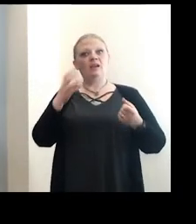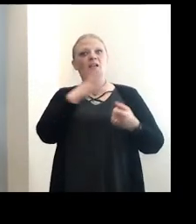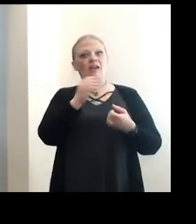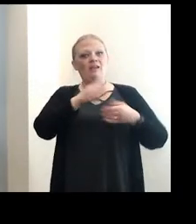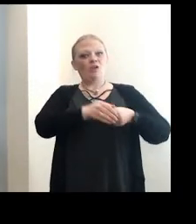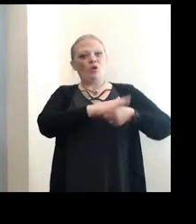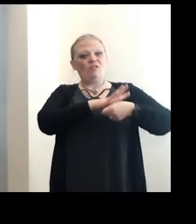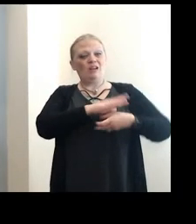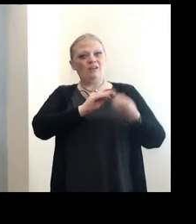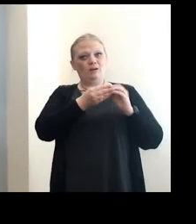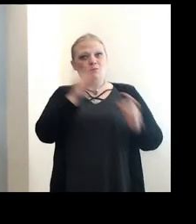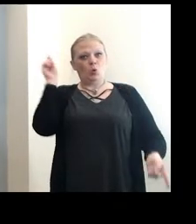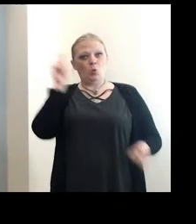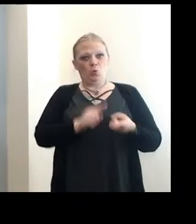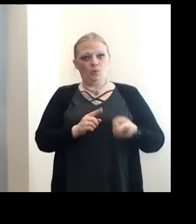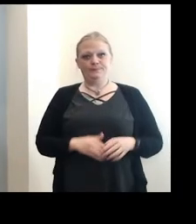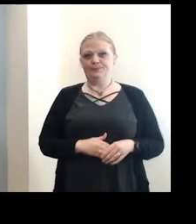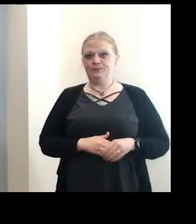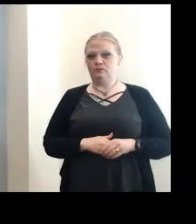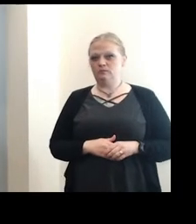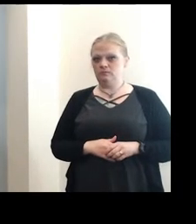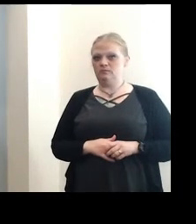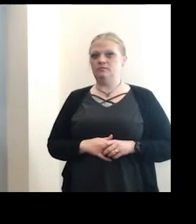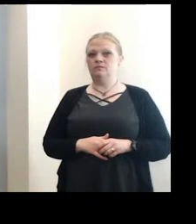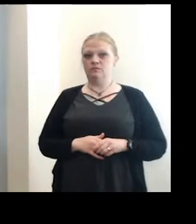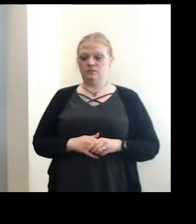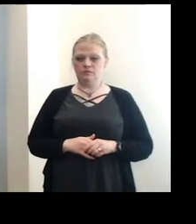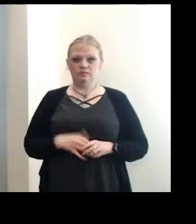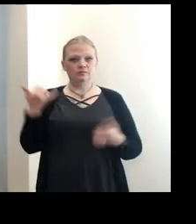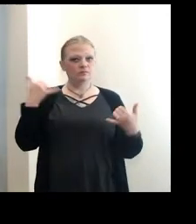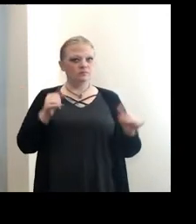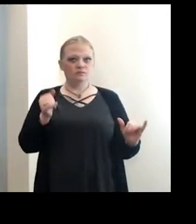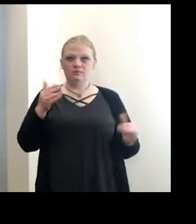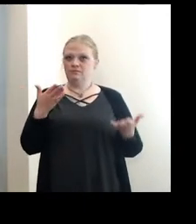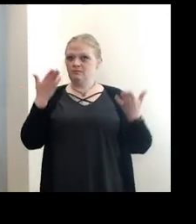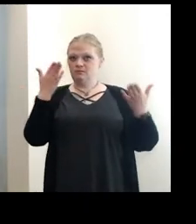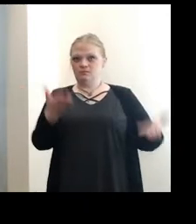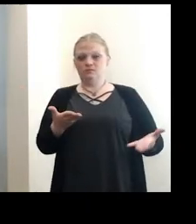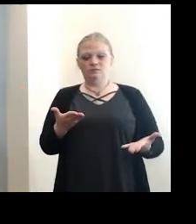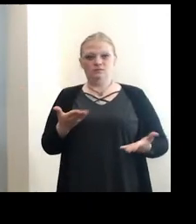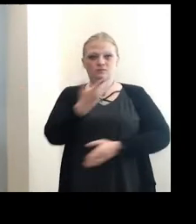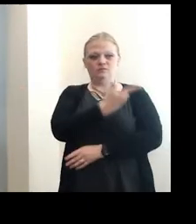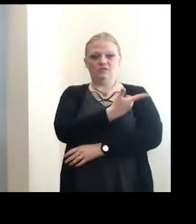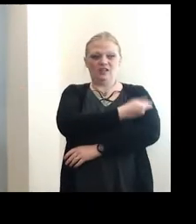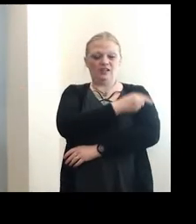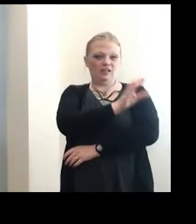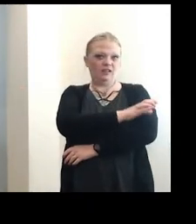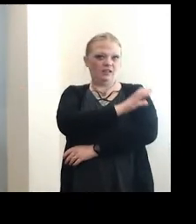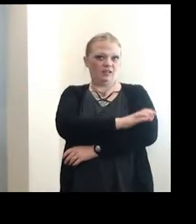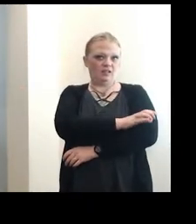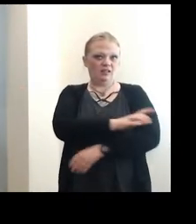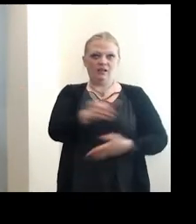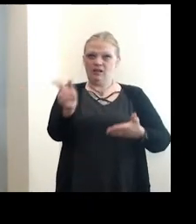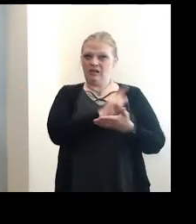down. So we still are offering vaccine clinics every week, trying to think of